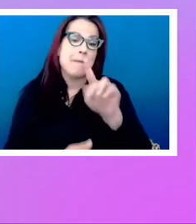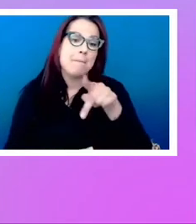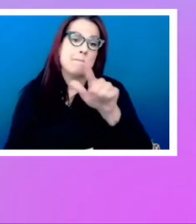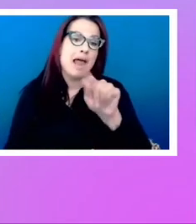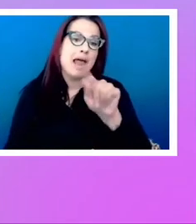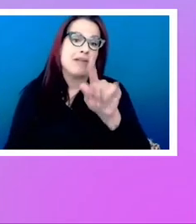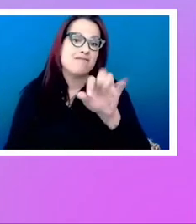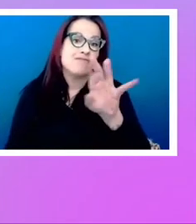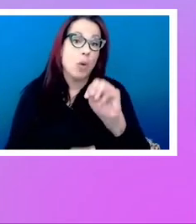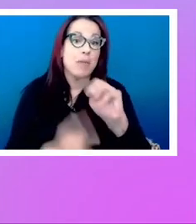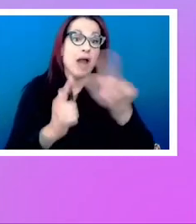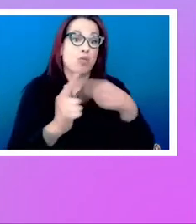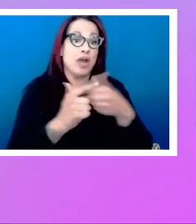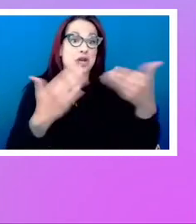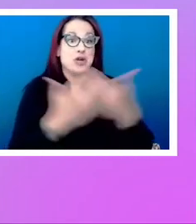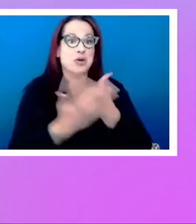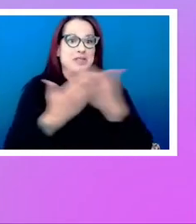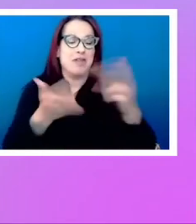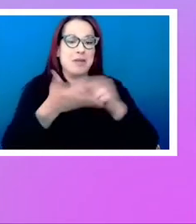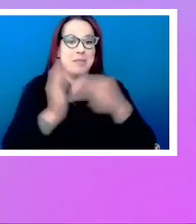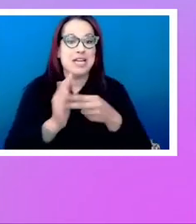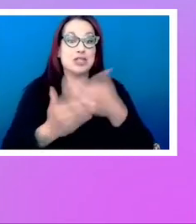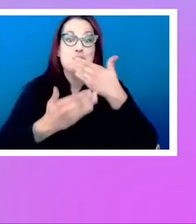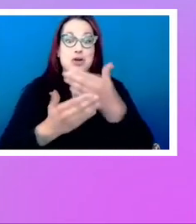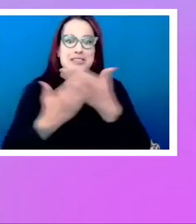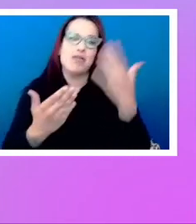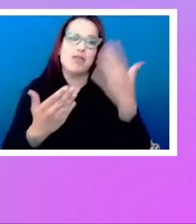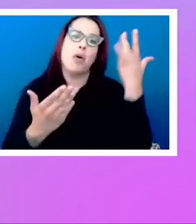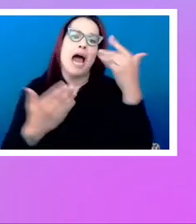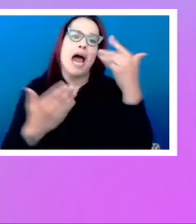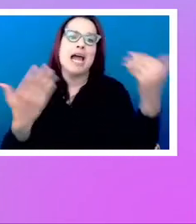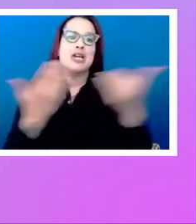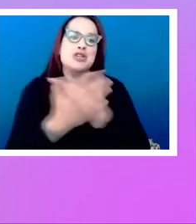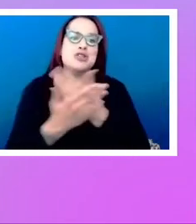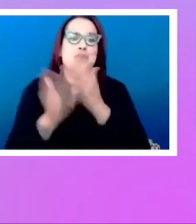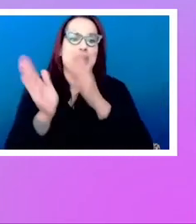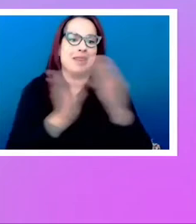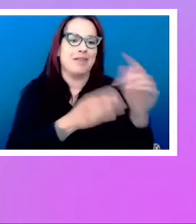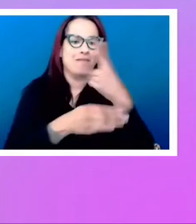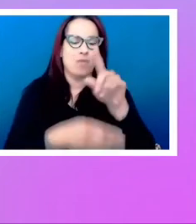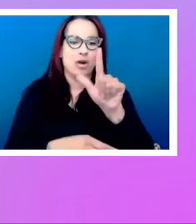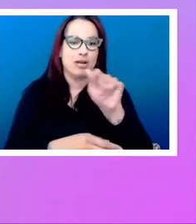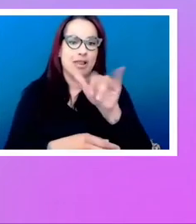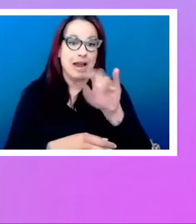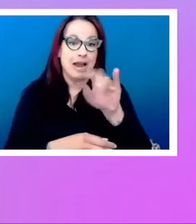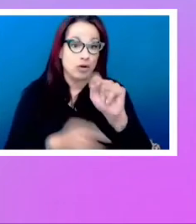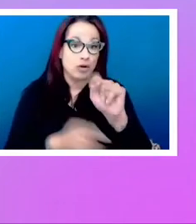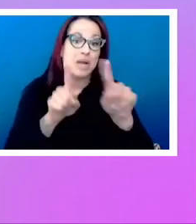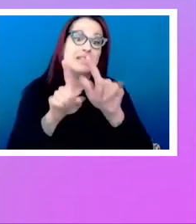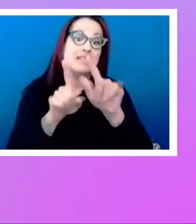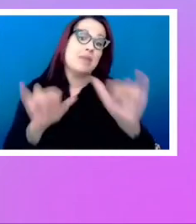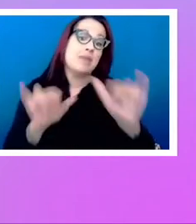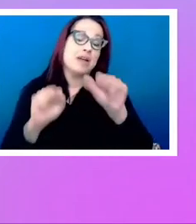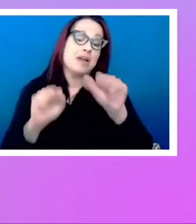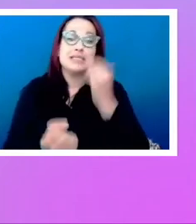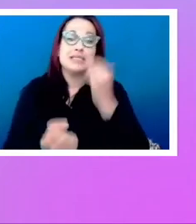then we get good stuff, because we get new ways to do layout, and that's really exciting. But we also potentially get some problems.